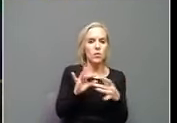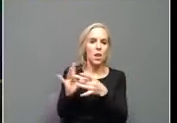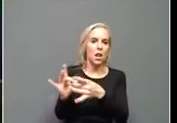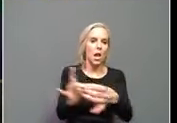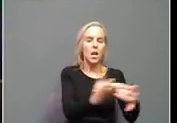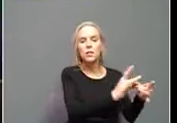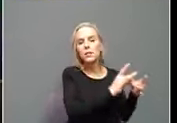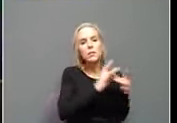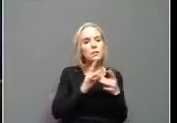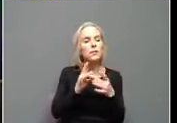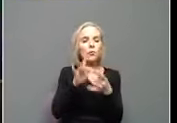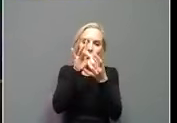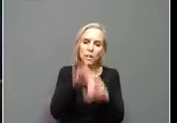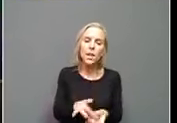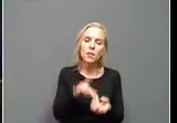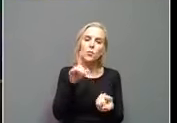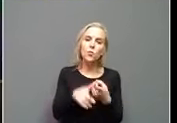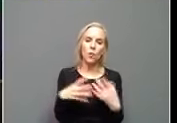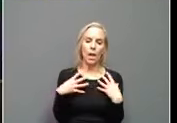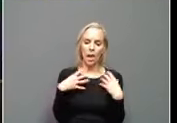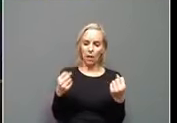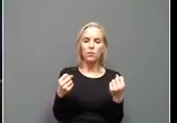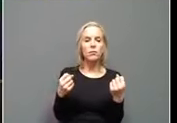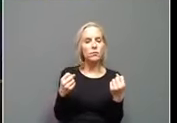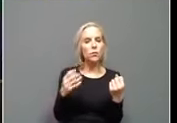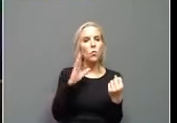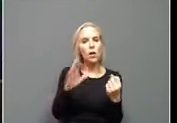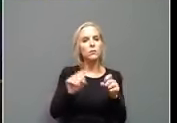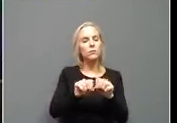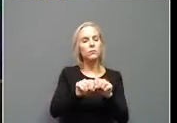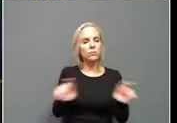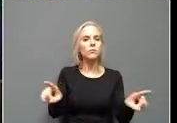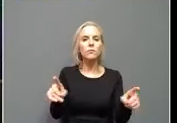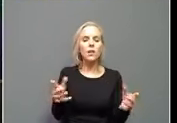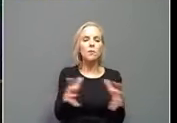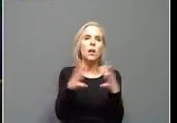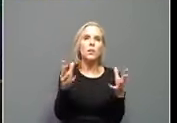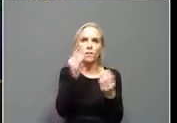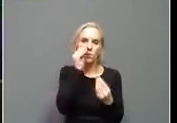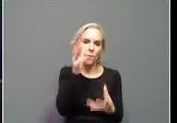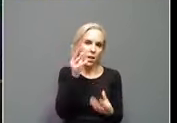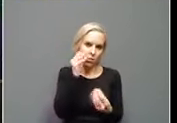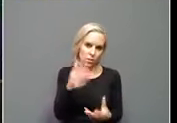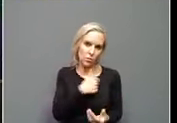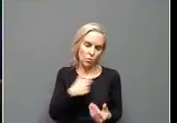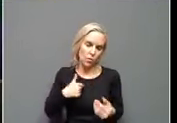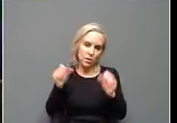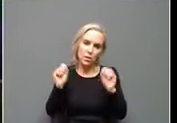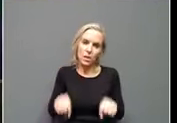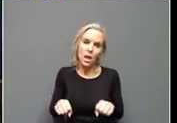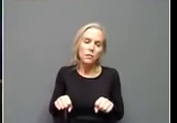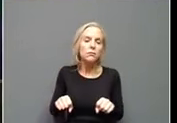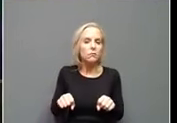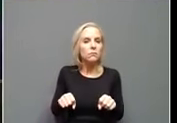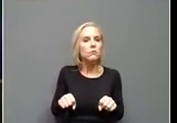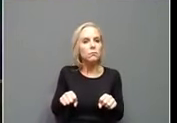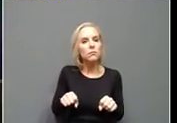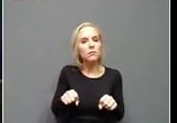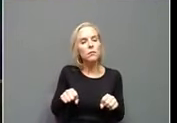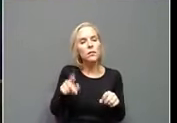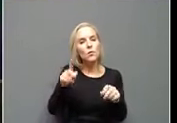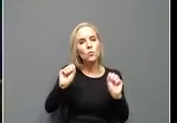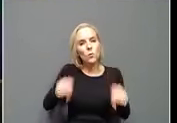that are related to health. And we're going to put out as, as much information as we can in ways that, that people can